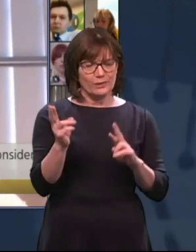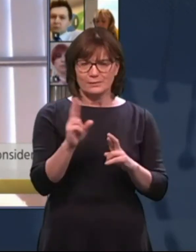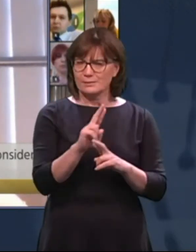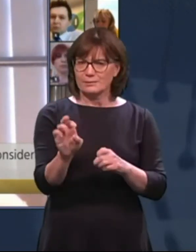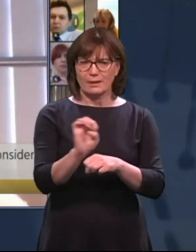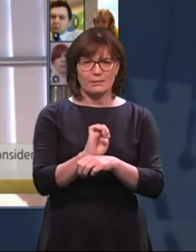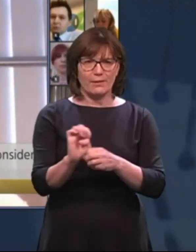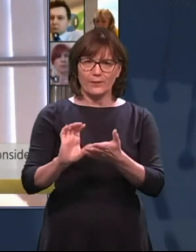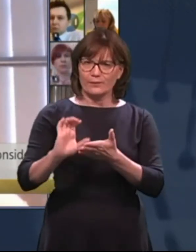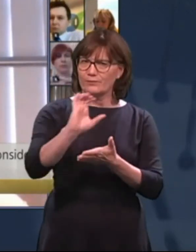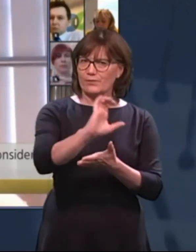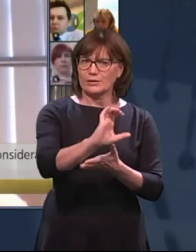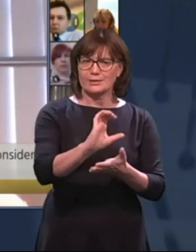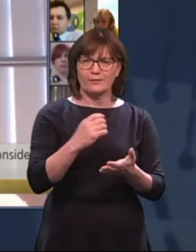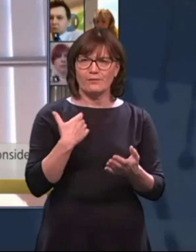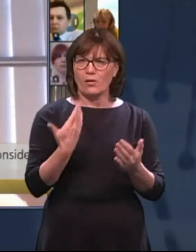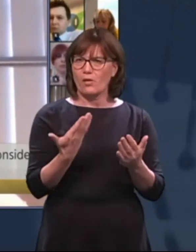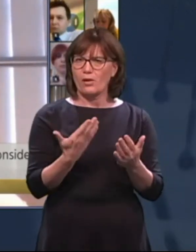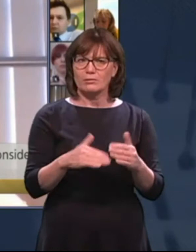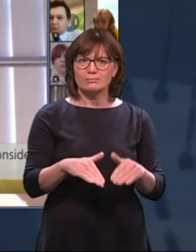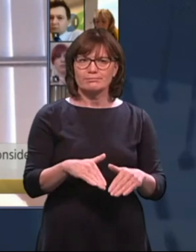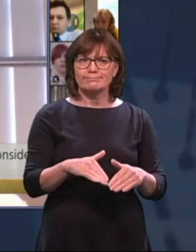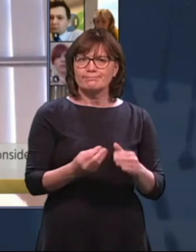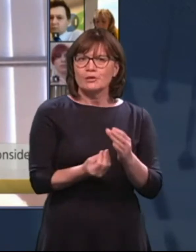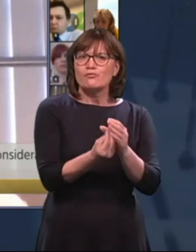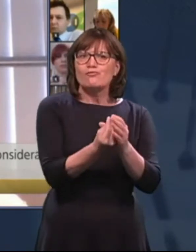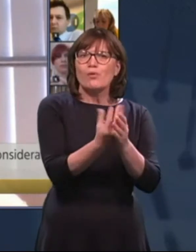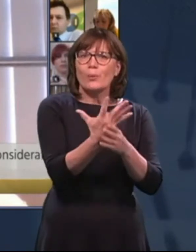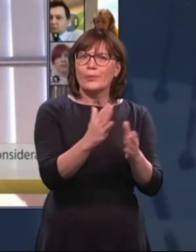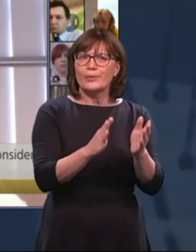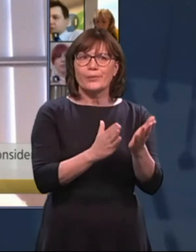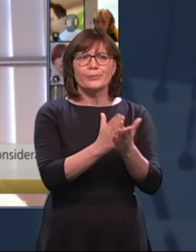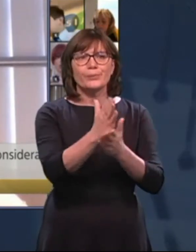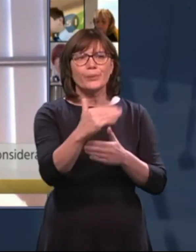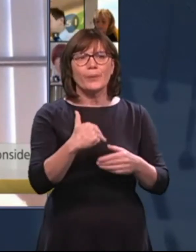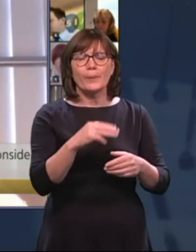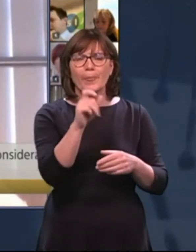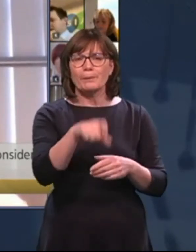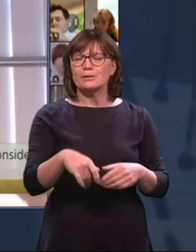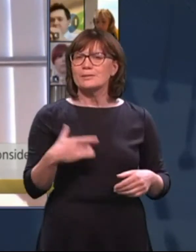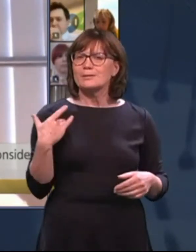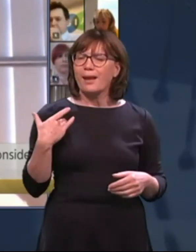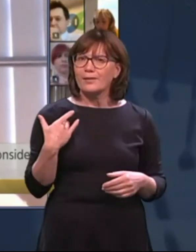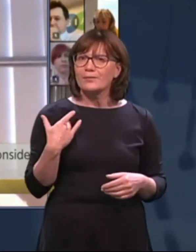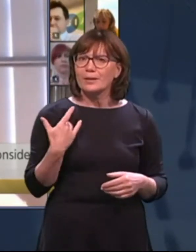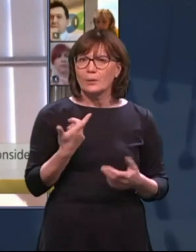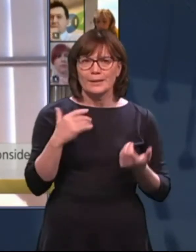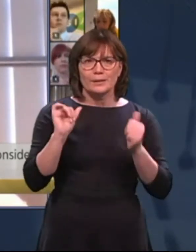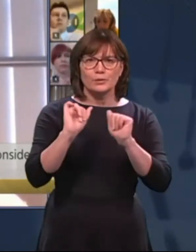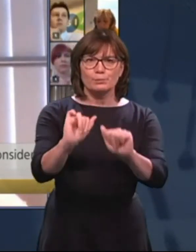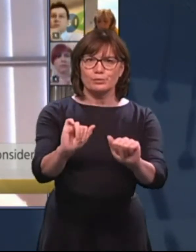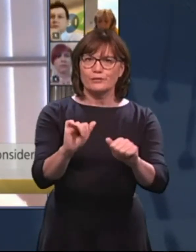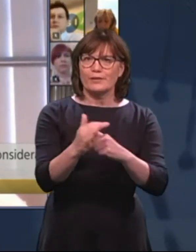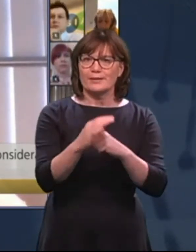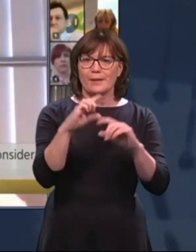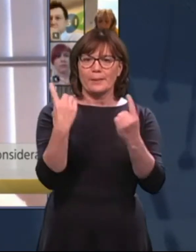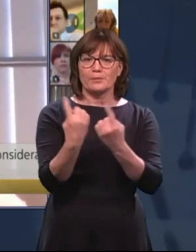to do so and, you know, that's all of our jobs here to push for that because the Department's own capacity review, I think, you know,